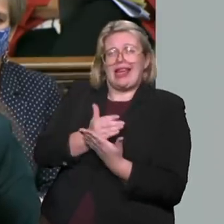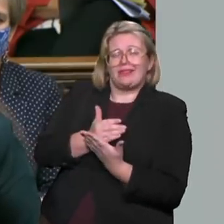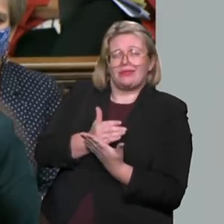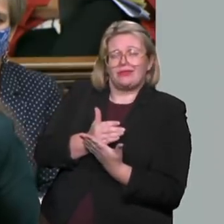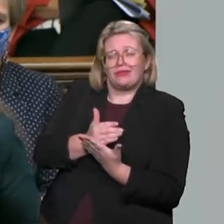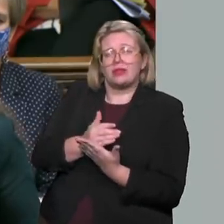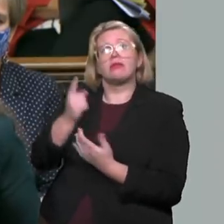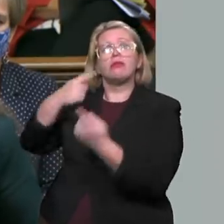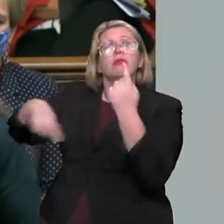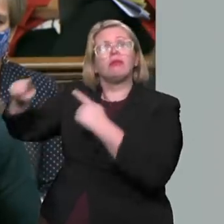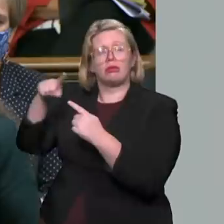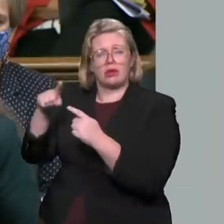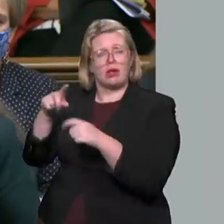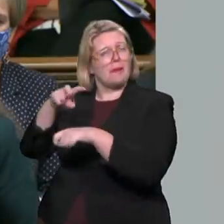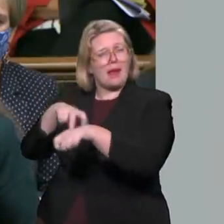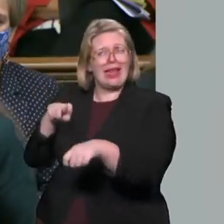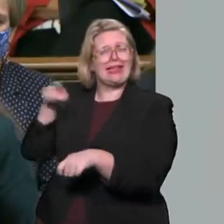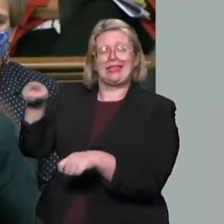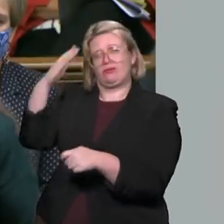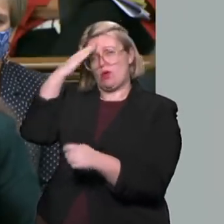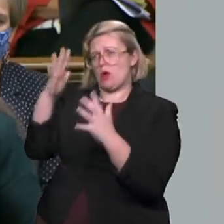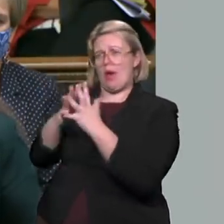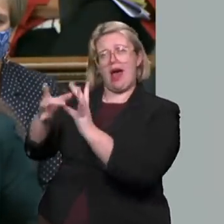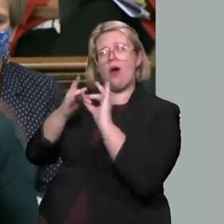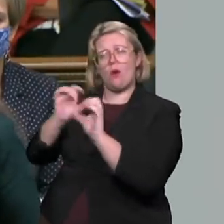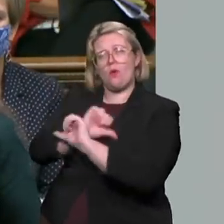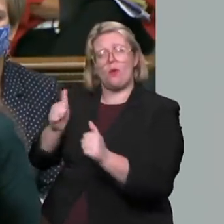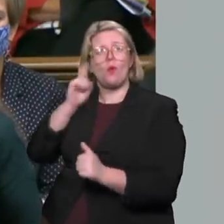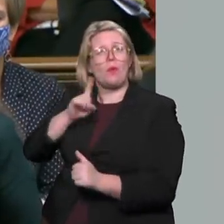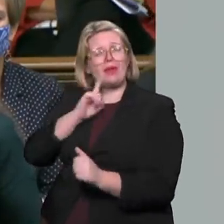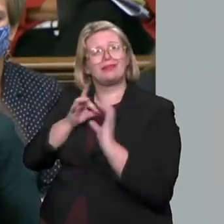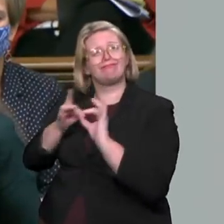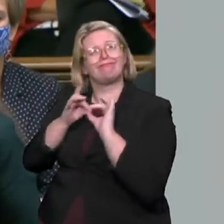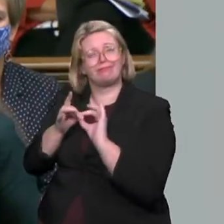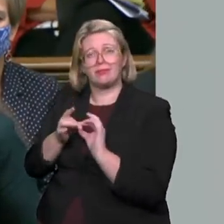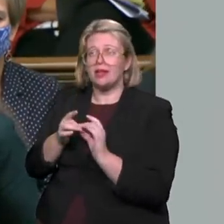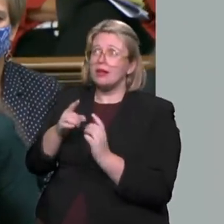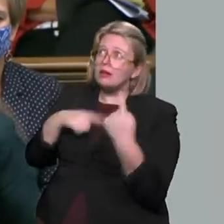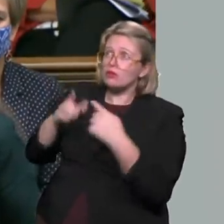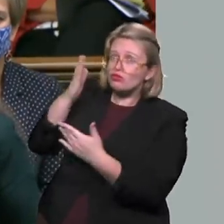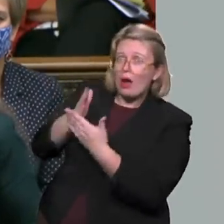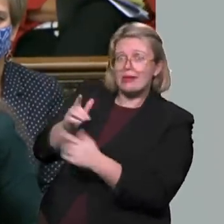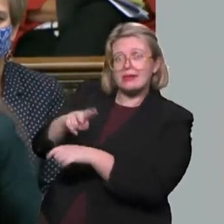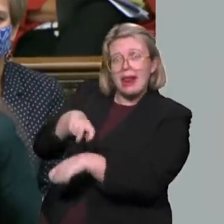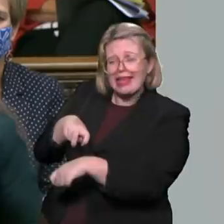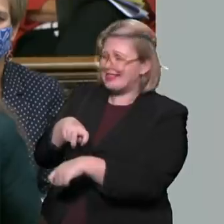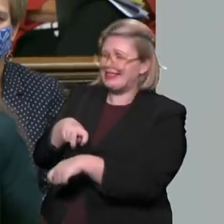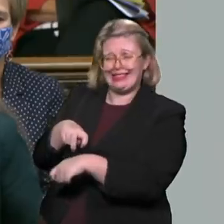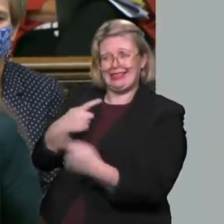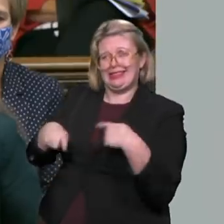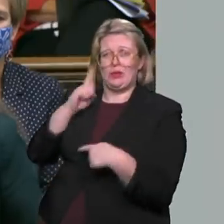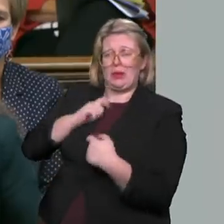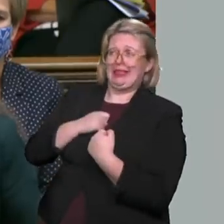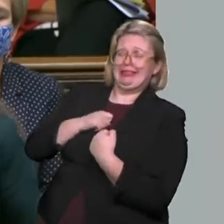down a bus or to know the laws of arrest better. Confidence in the police has taken its toll. But as